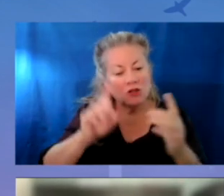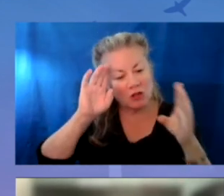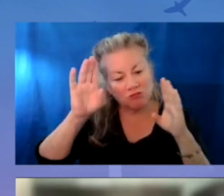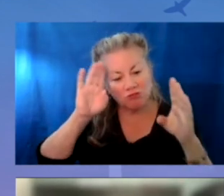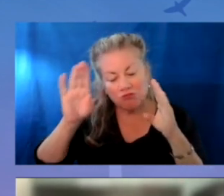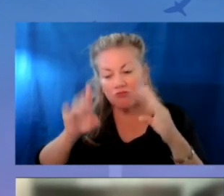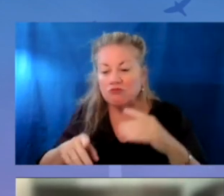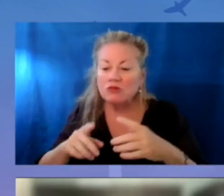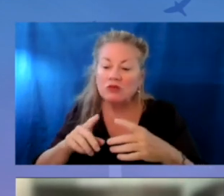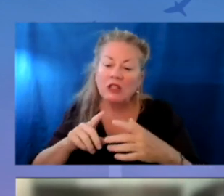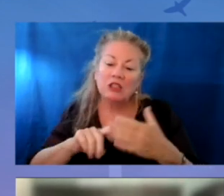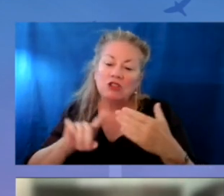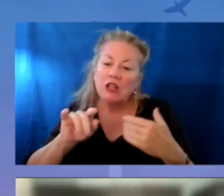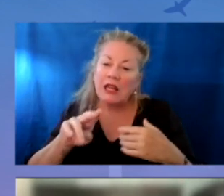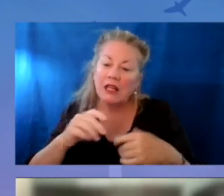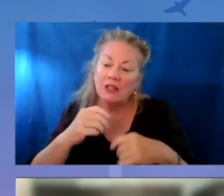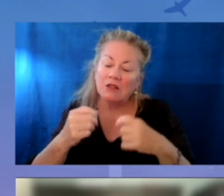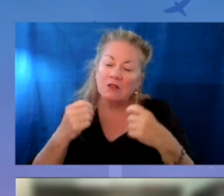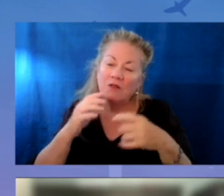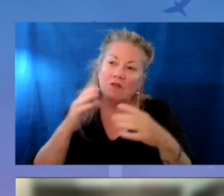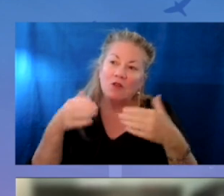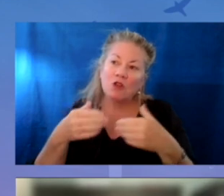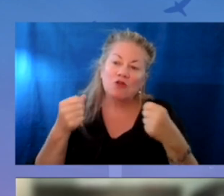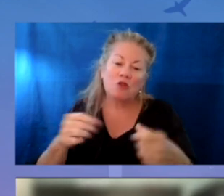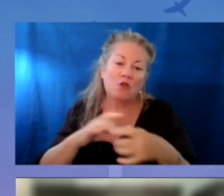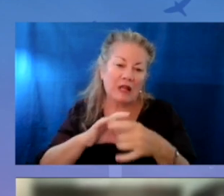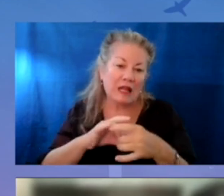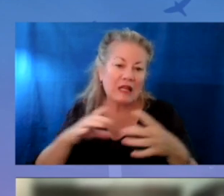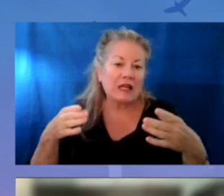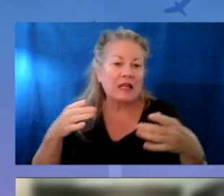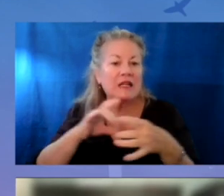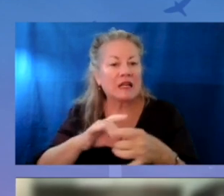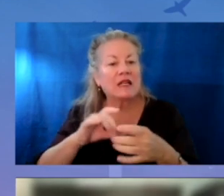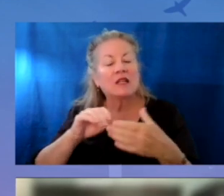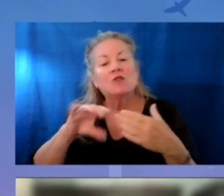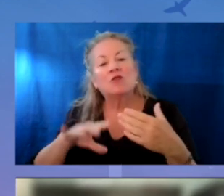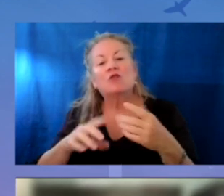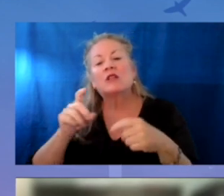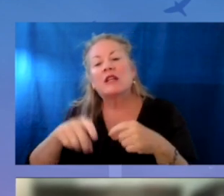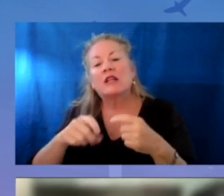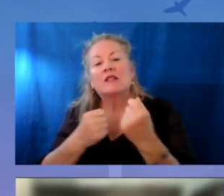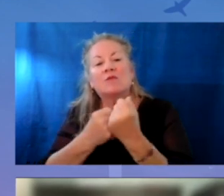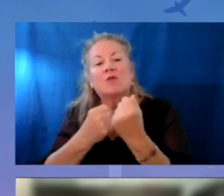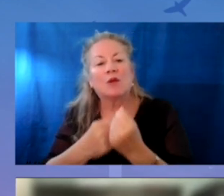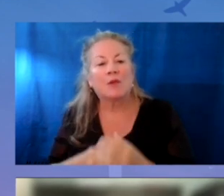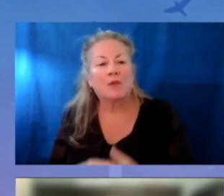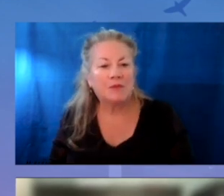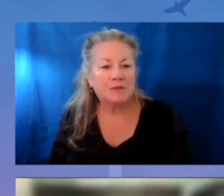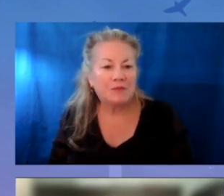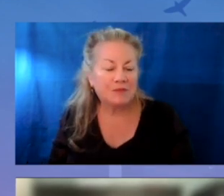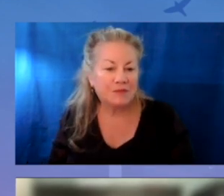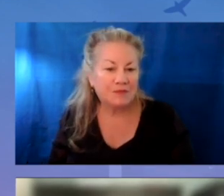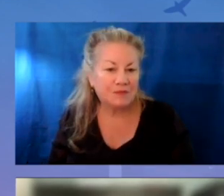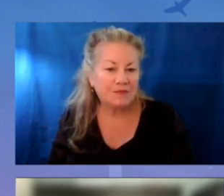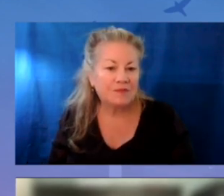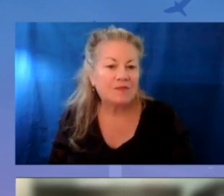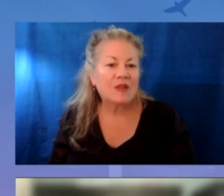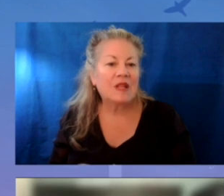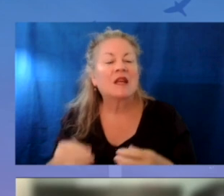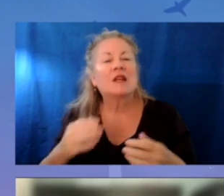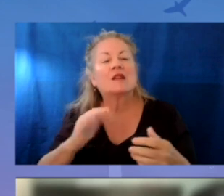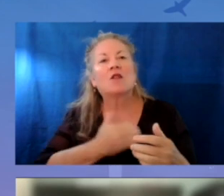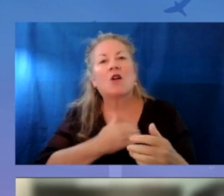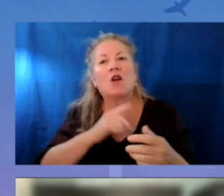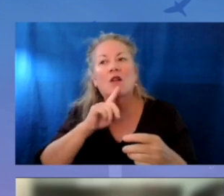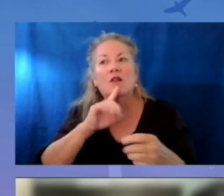check-ins focused on building strong relationships and connecting students to needed supports. Navigator supports our commitment